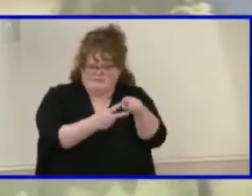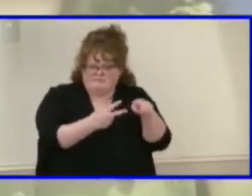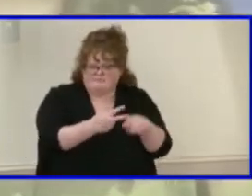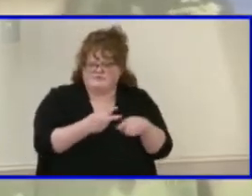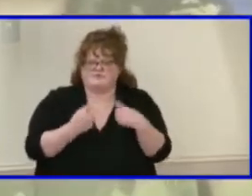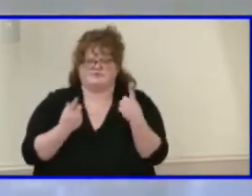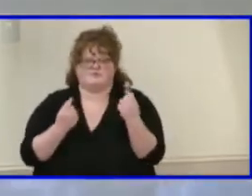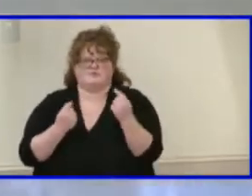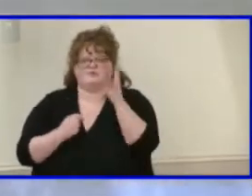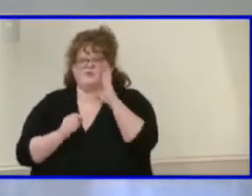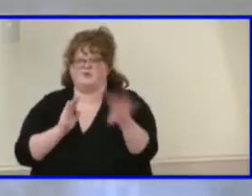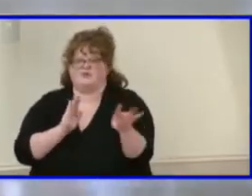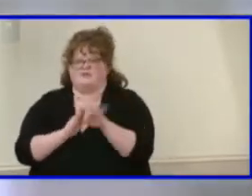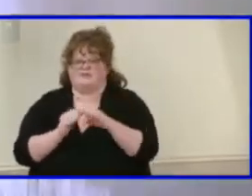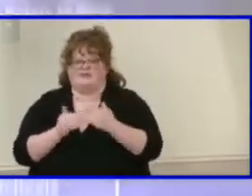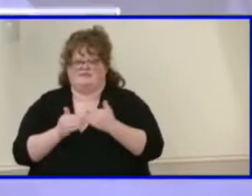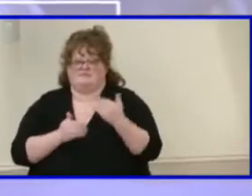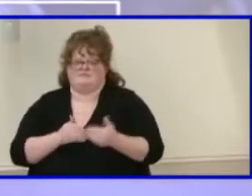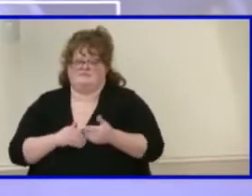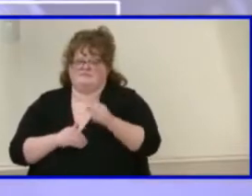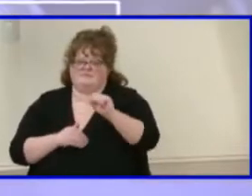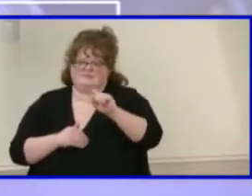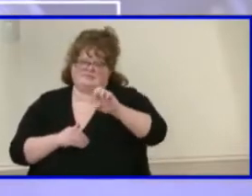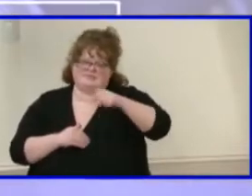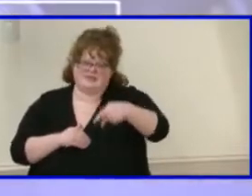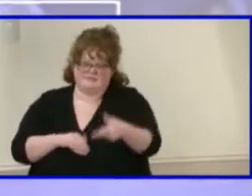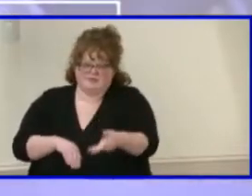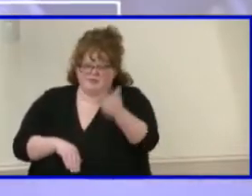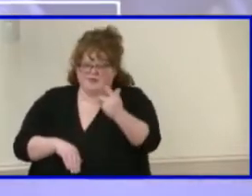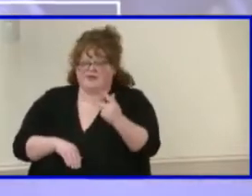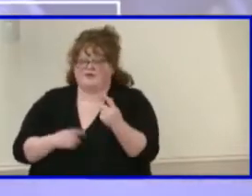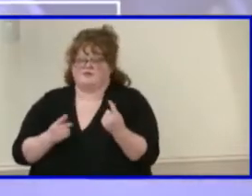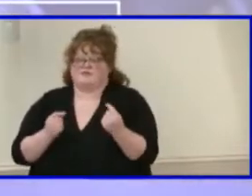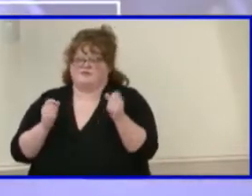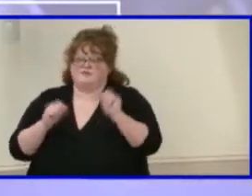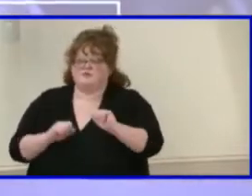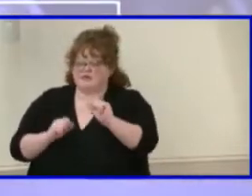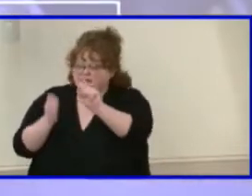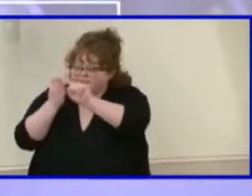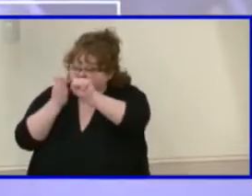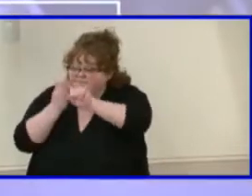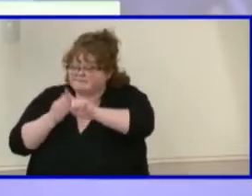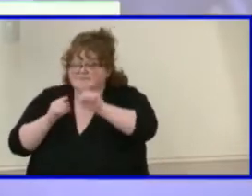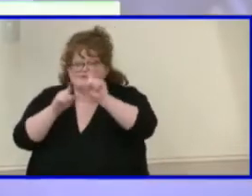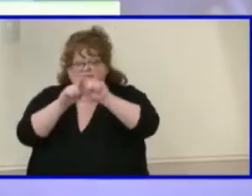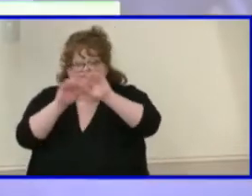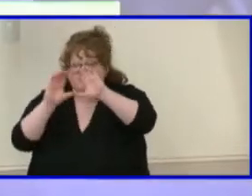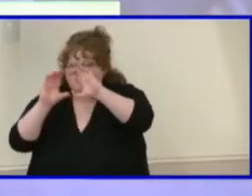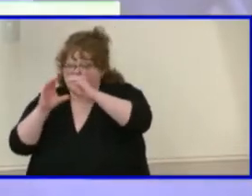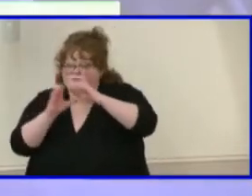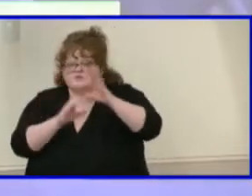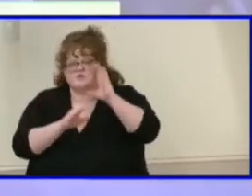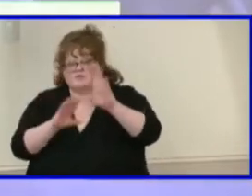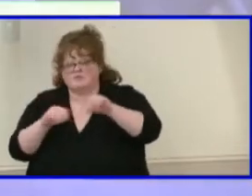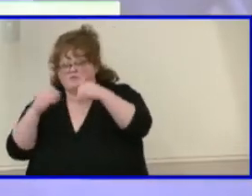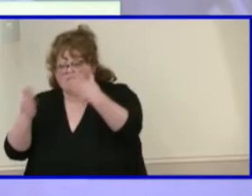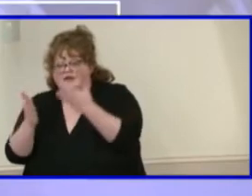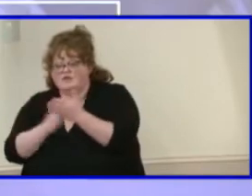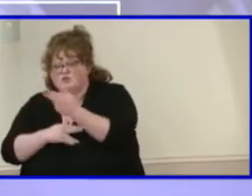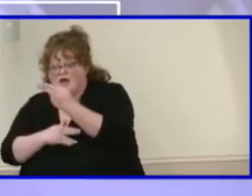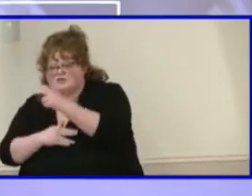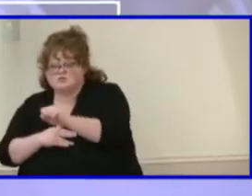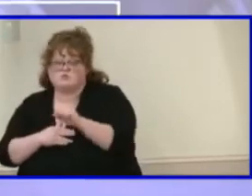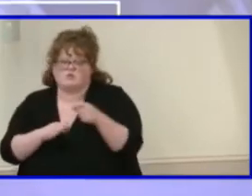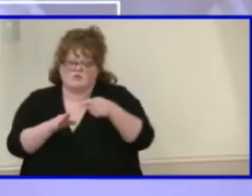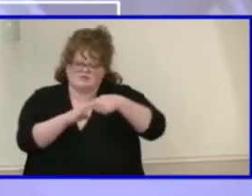your path. Here, students can explore the variety of courses offered through their high school, the Henrico specialty centers, non